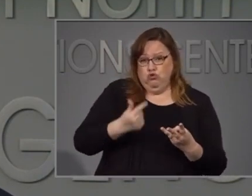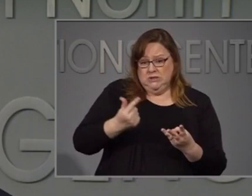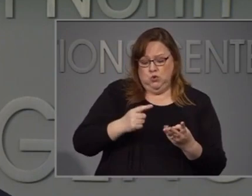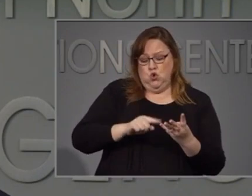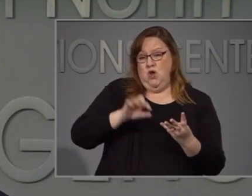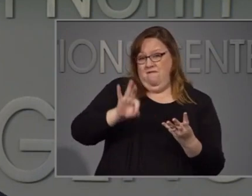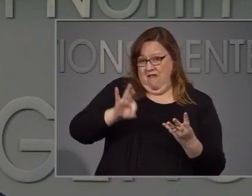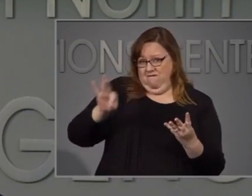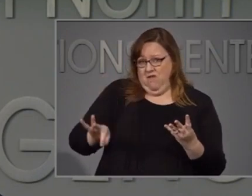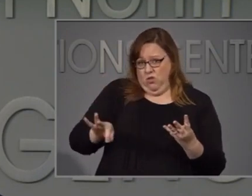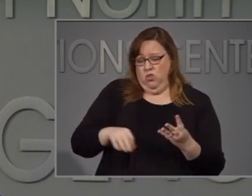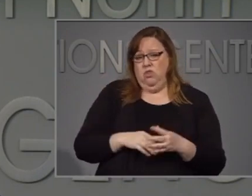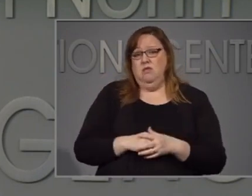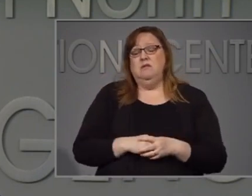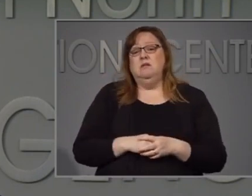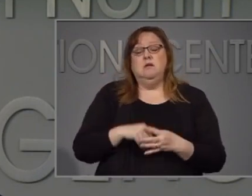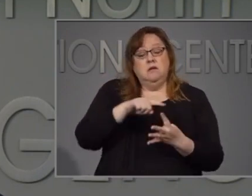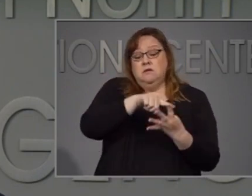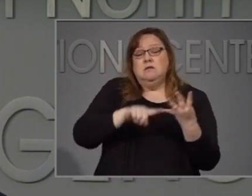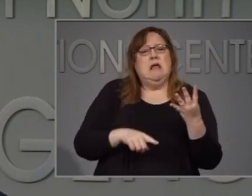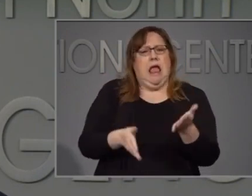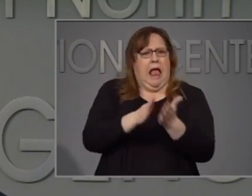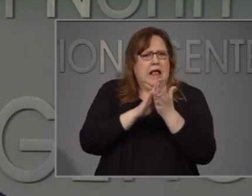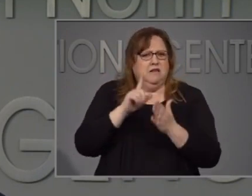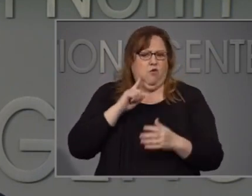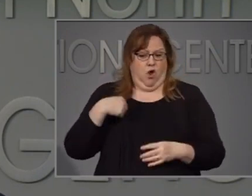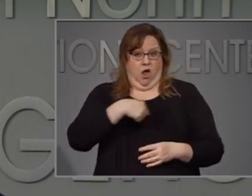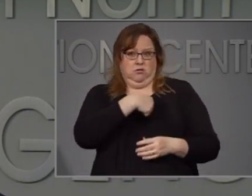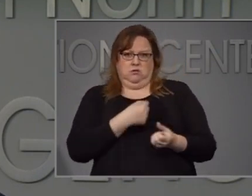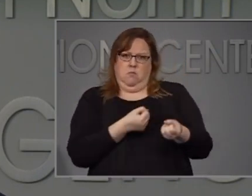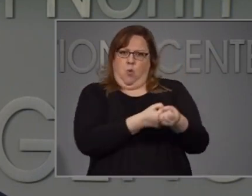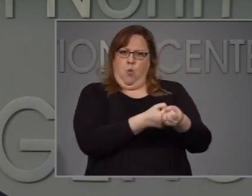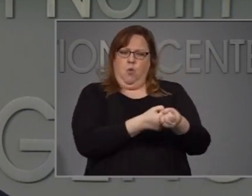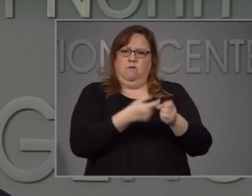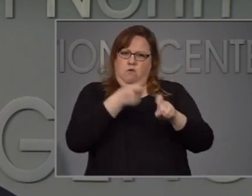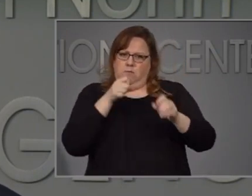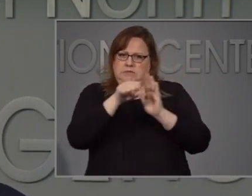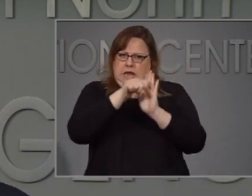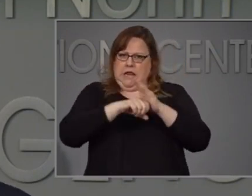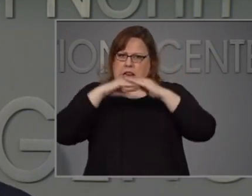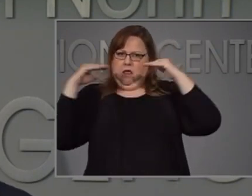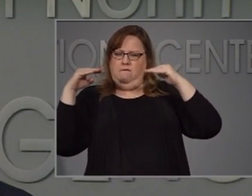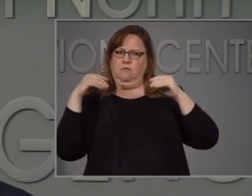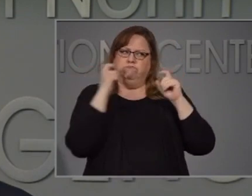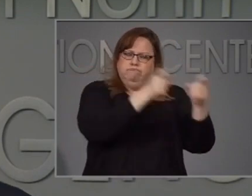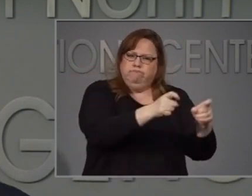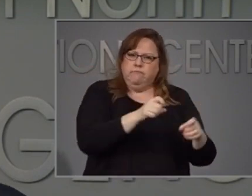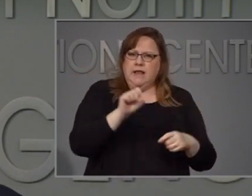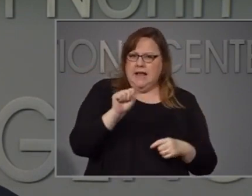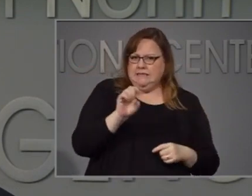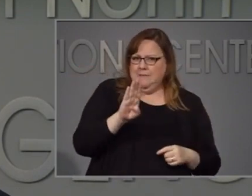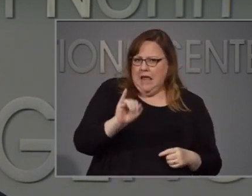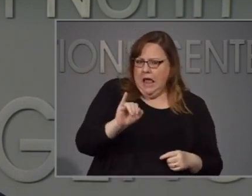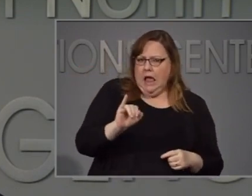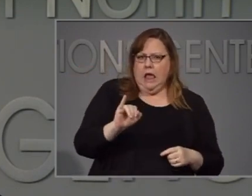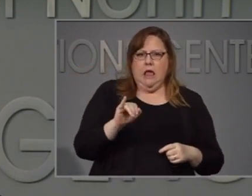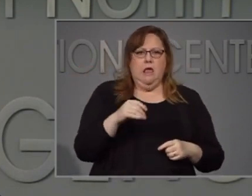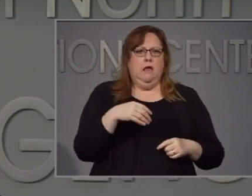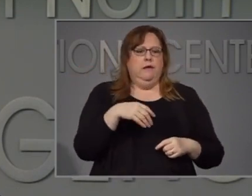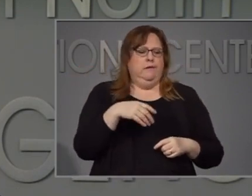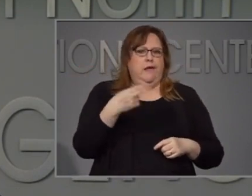support in the form of Highway Patrol, SBI, and National Guard are being fulfilled.